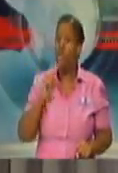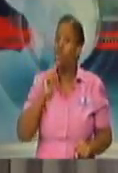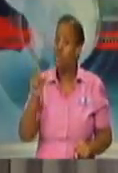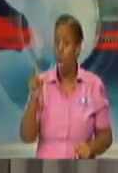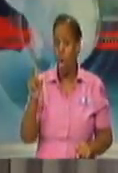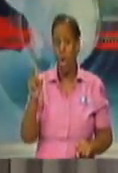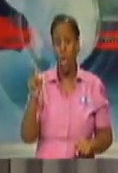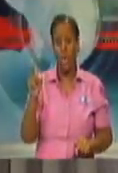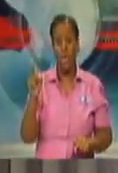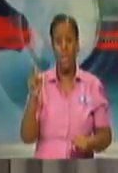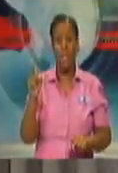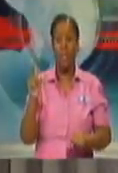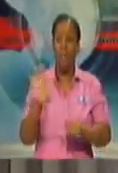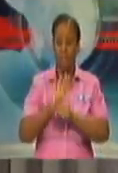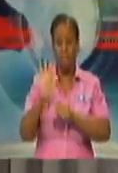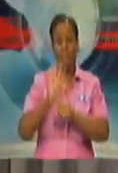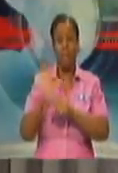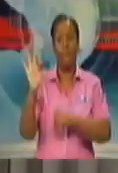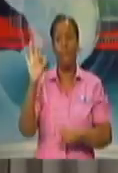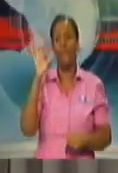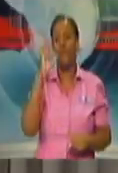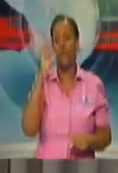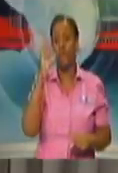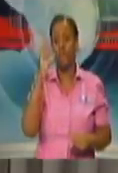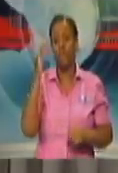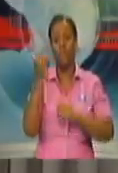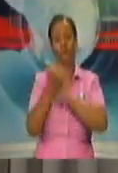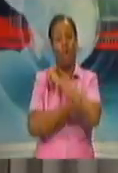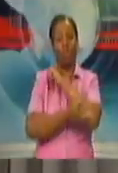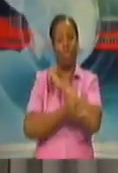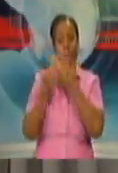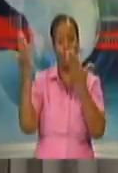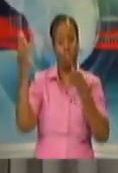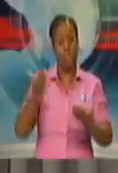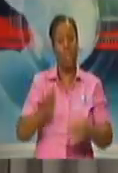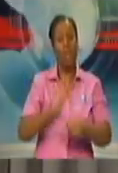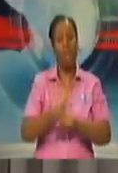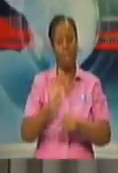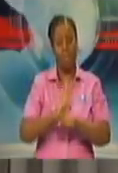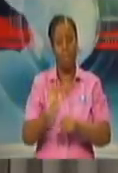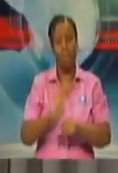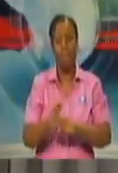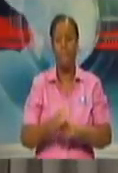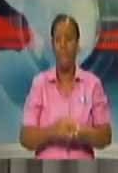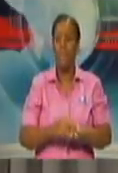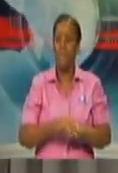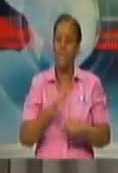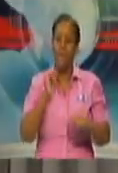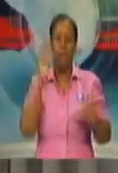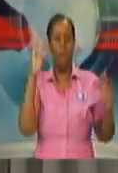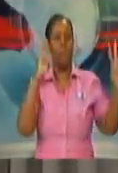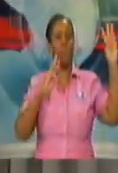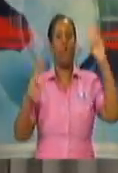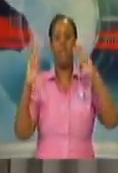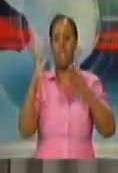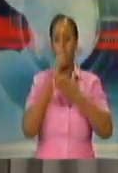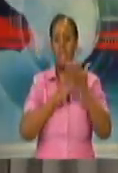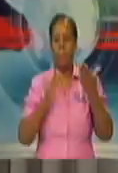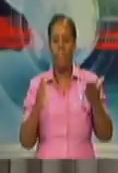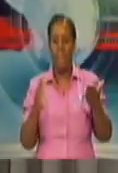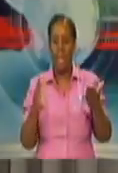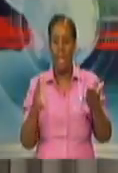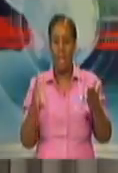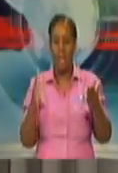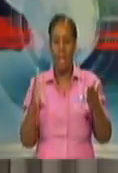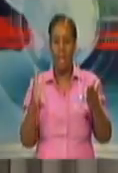with all certainty that there is food stability in this country. And again, let me re-emphasize the work being done